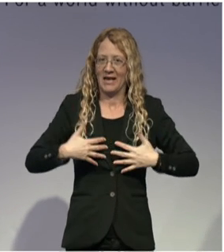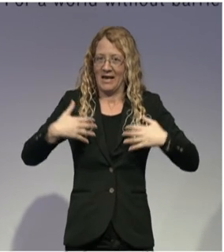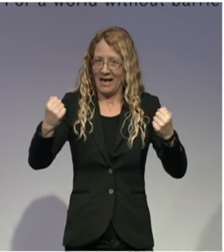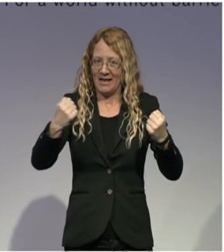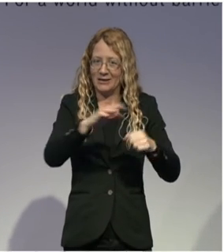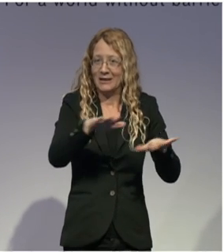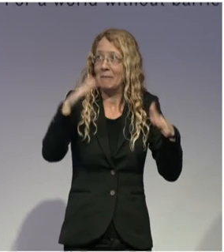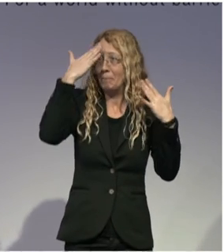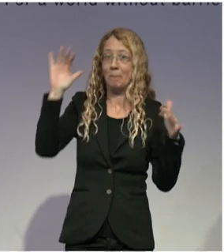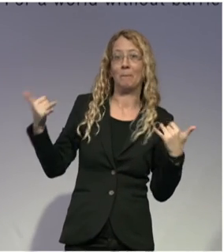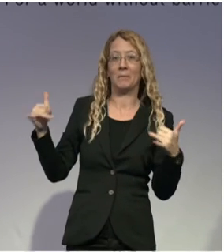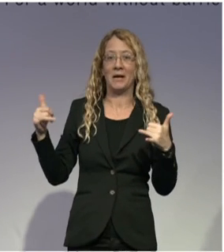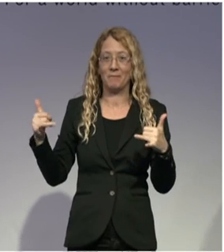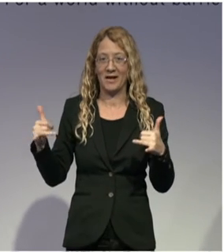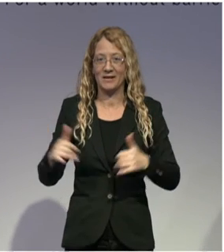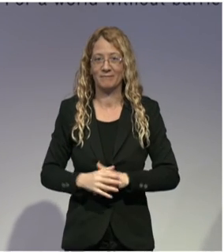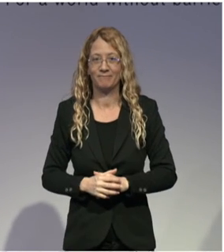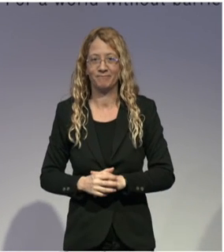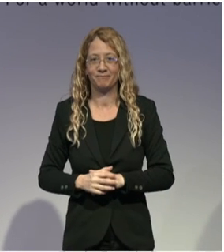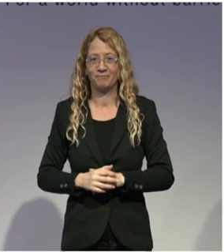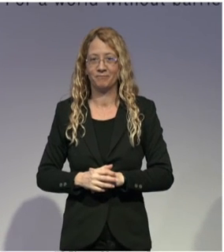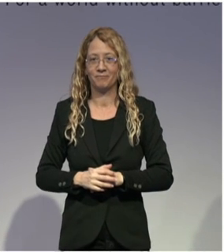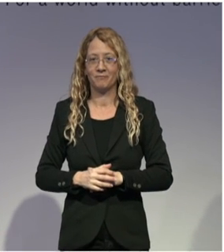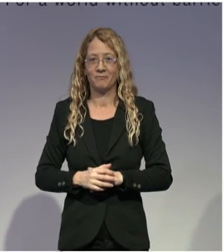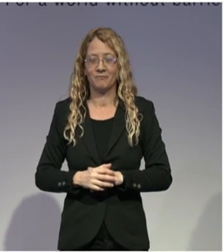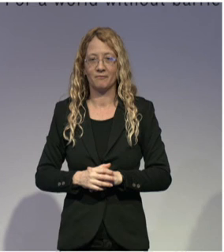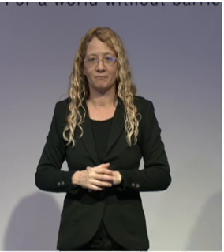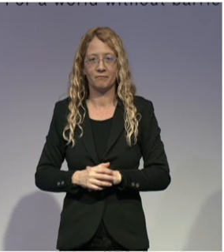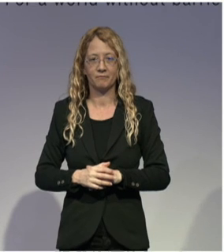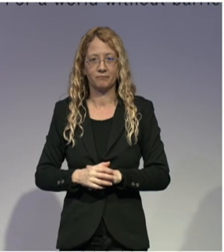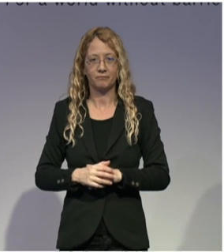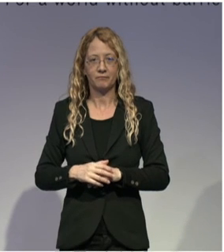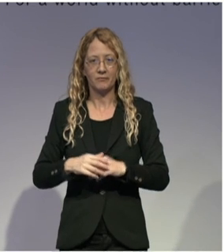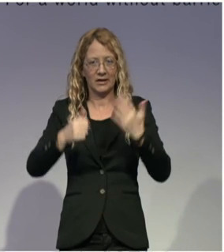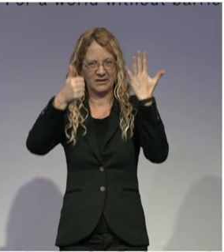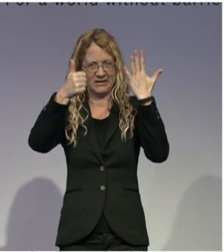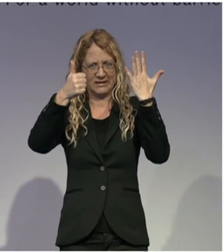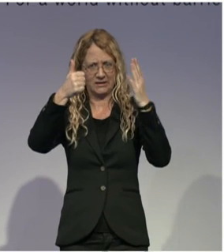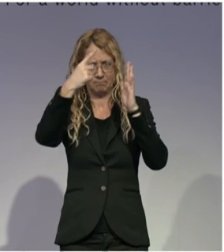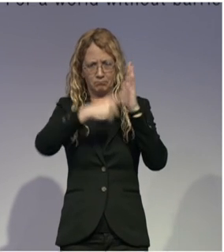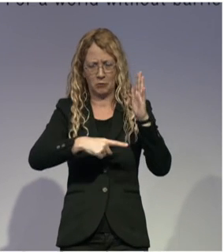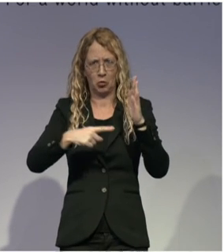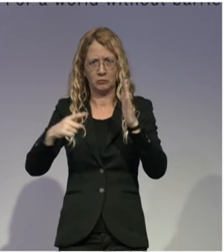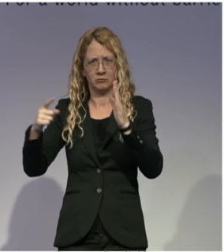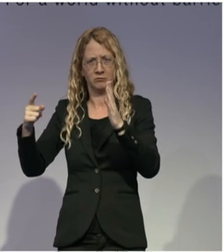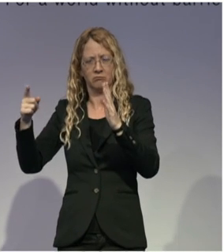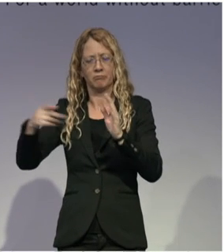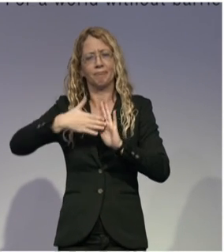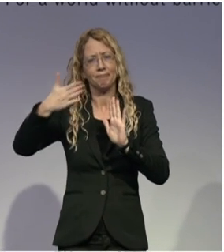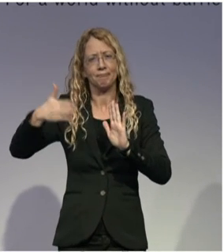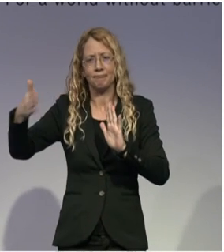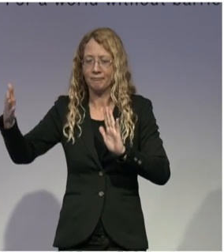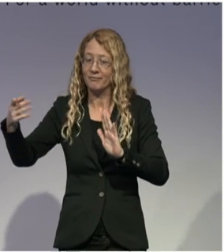of half a year of traditional therapy. So I'll go to the